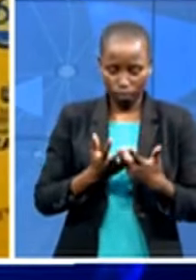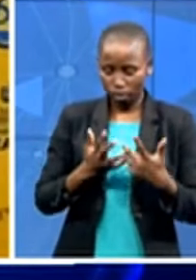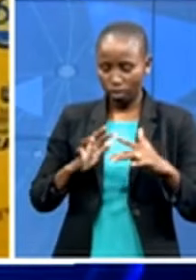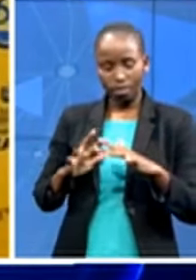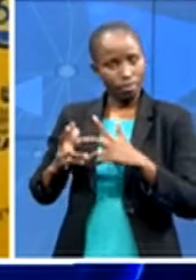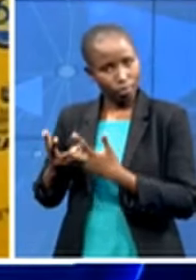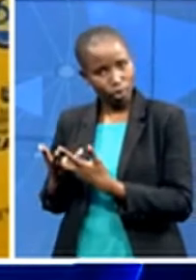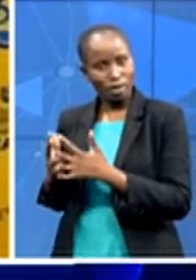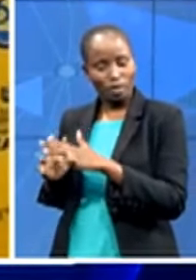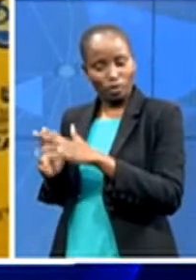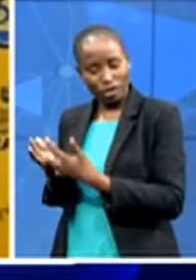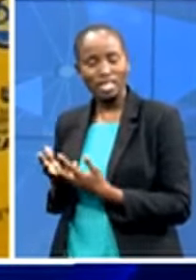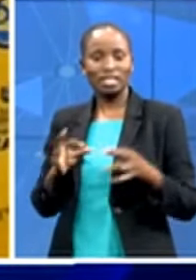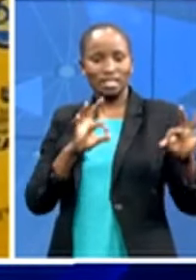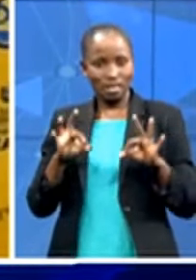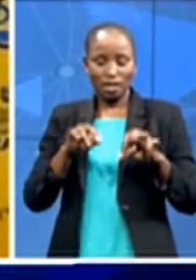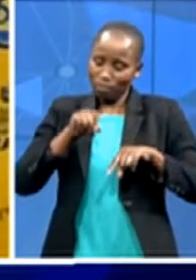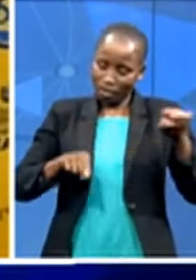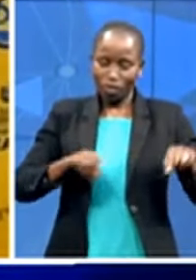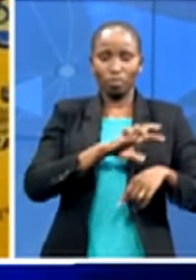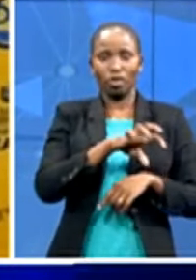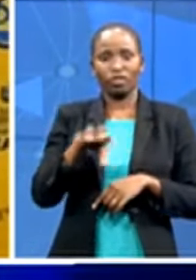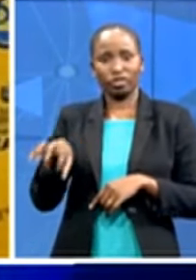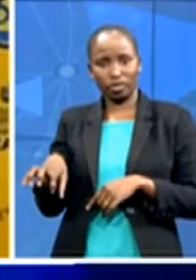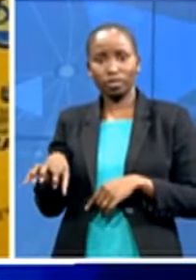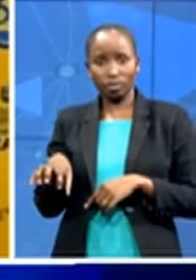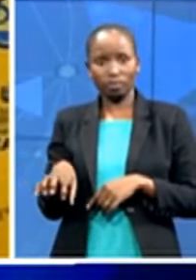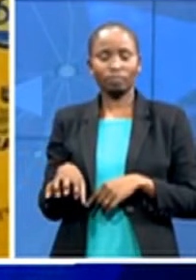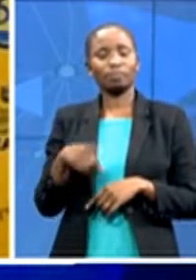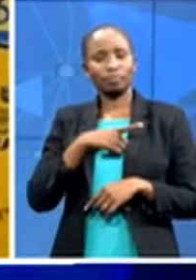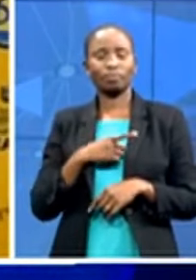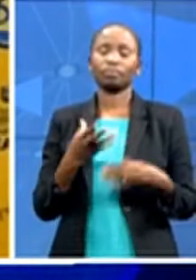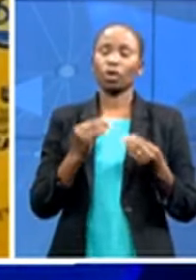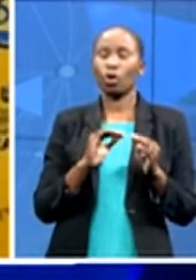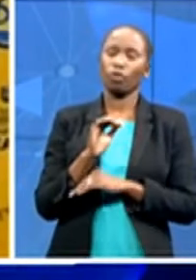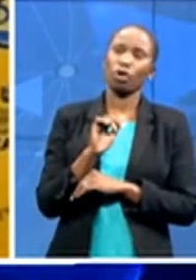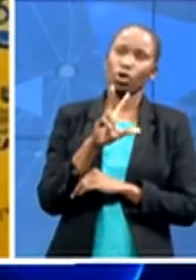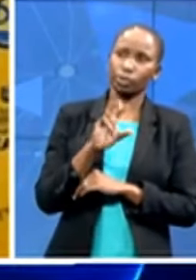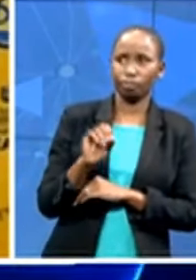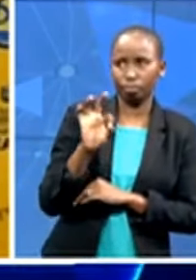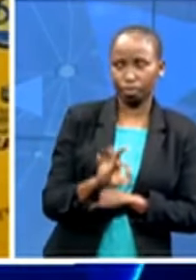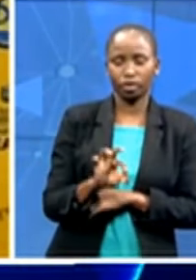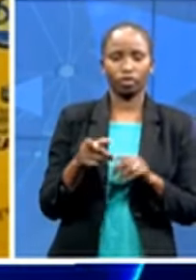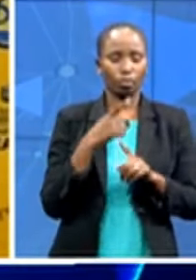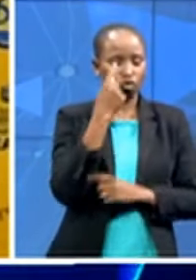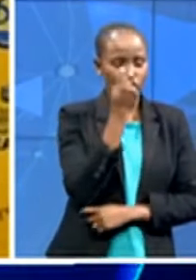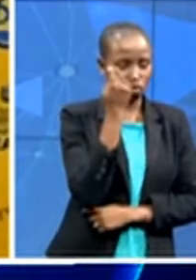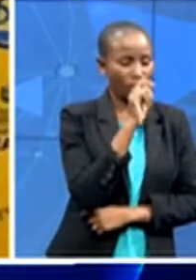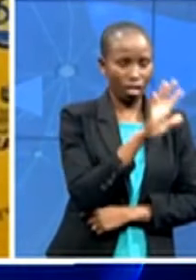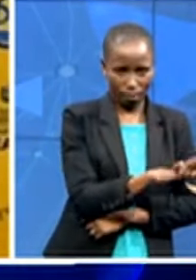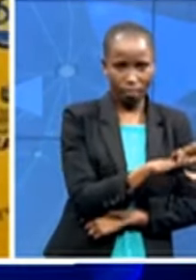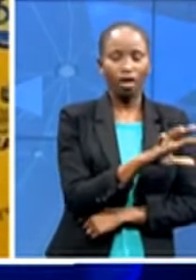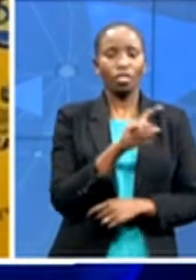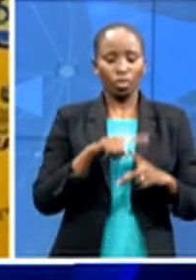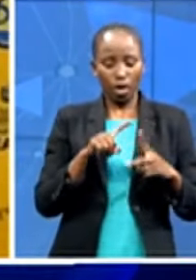being a predominantly more than 80 percent rural province with more than 90 percent of the population not insured